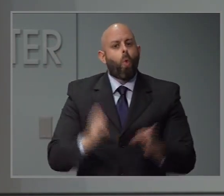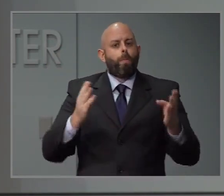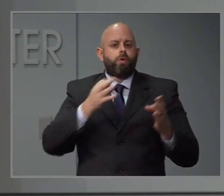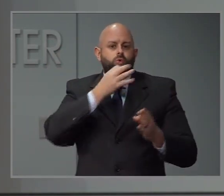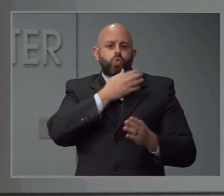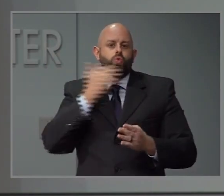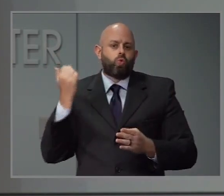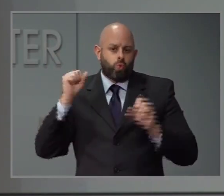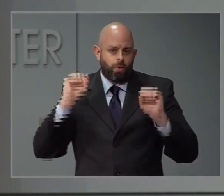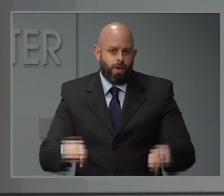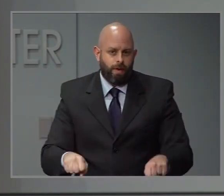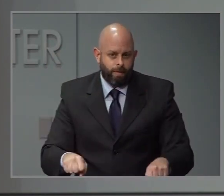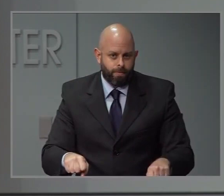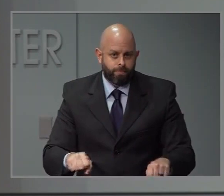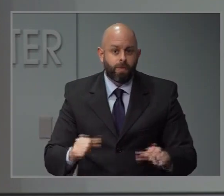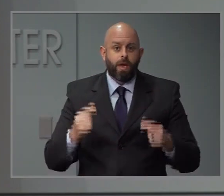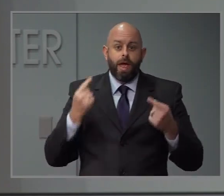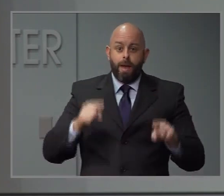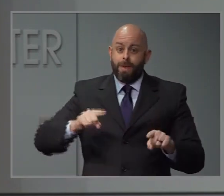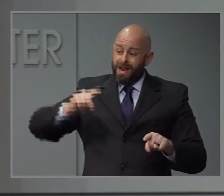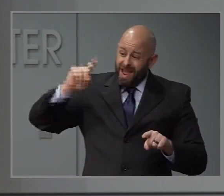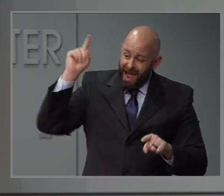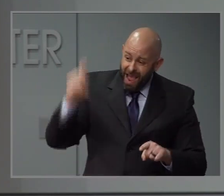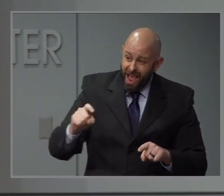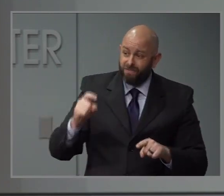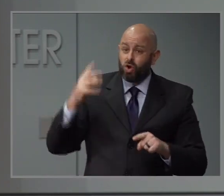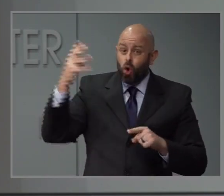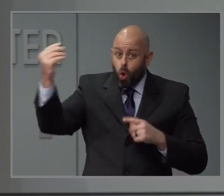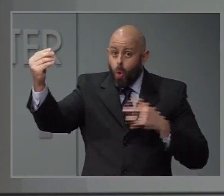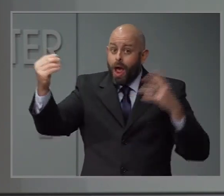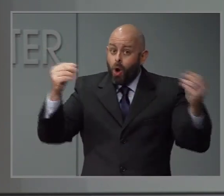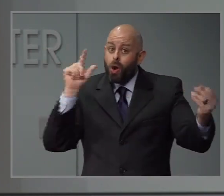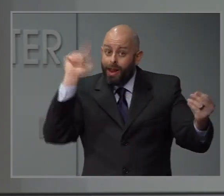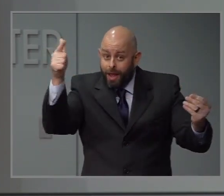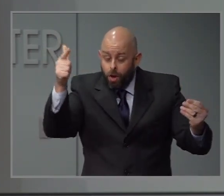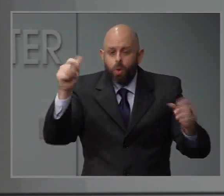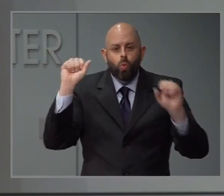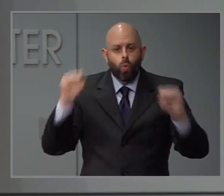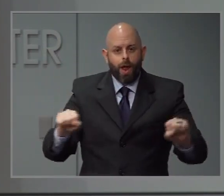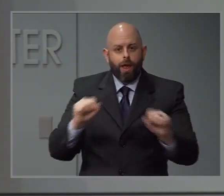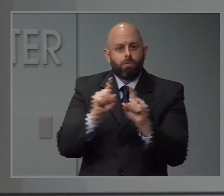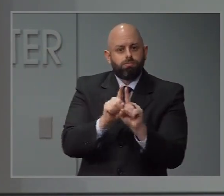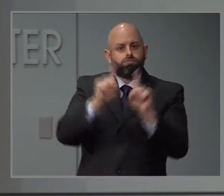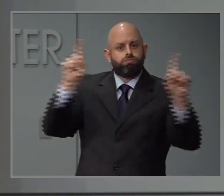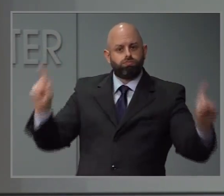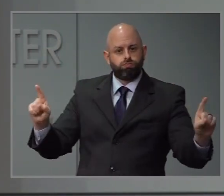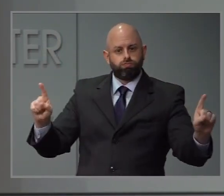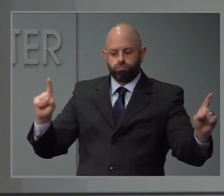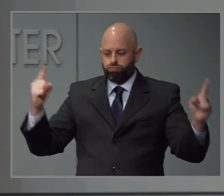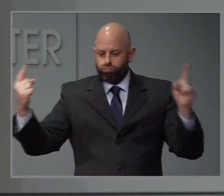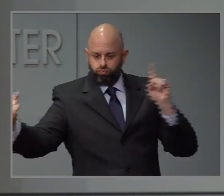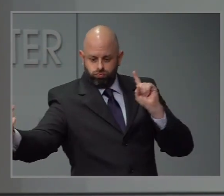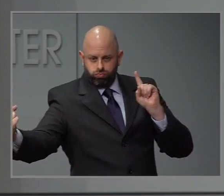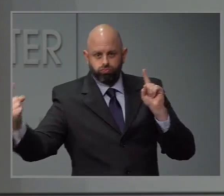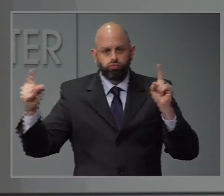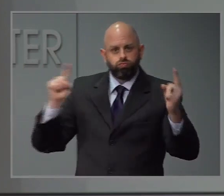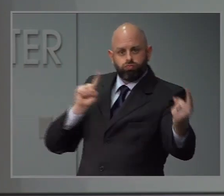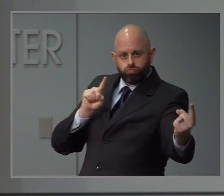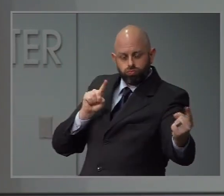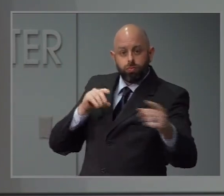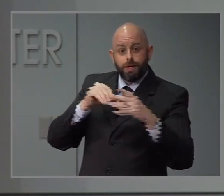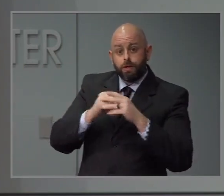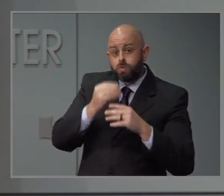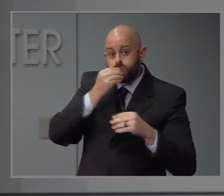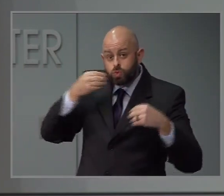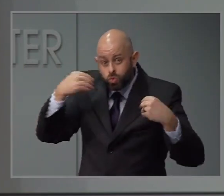the important things when we have to go out to do the social distancing, when when you're out in public, even in the grocery store to make sure